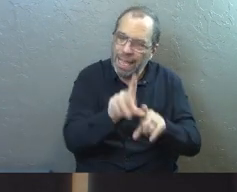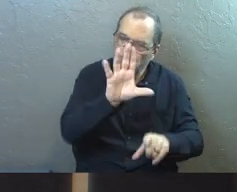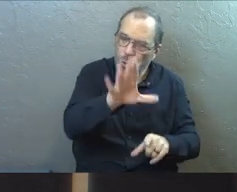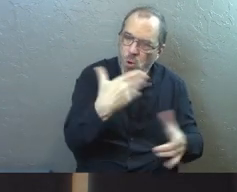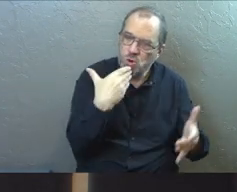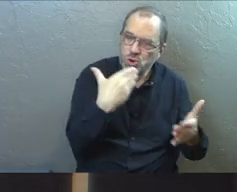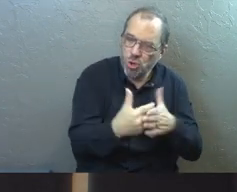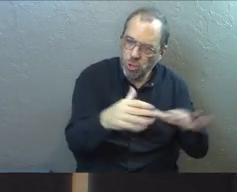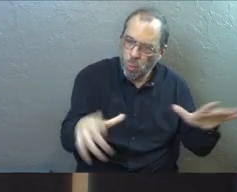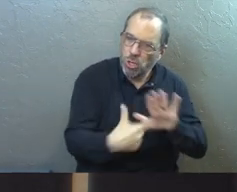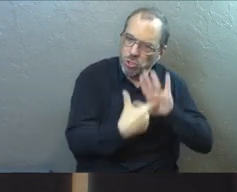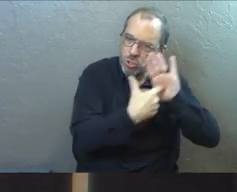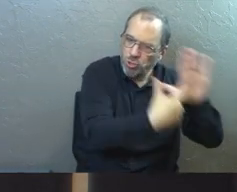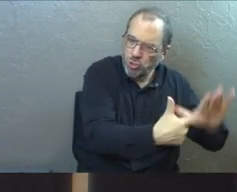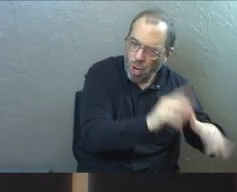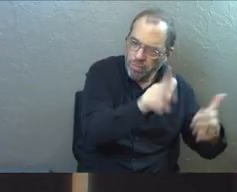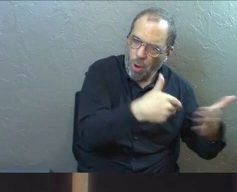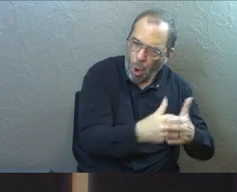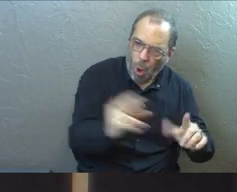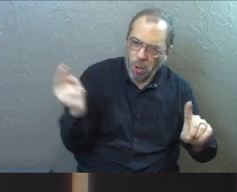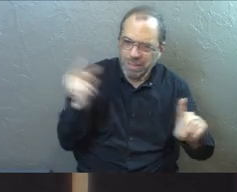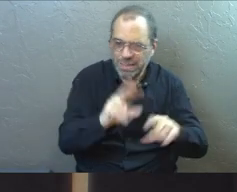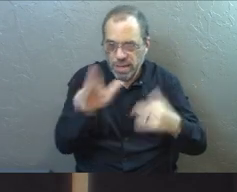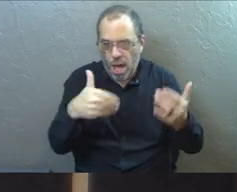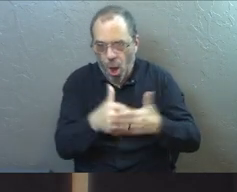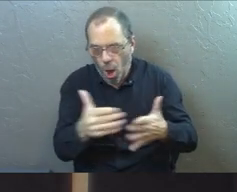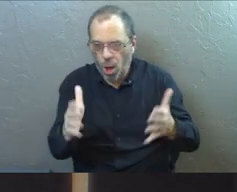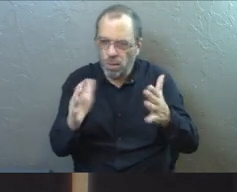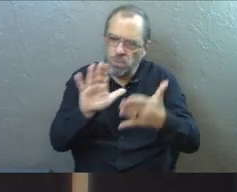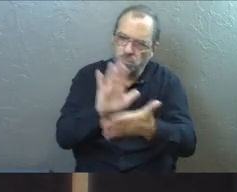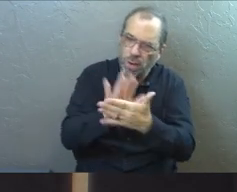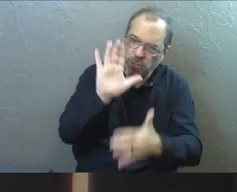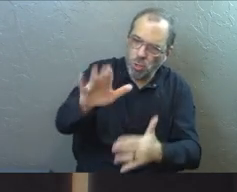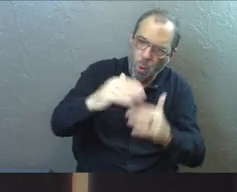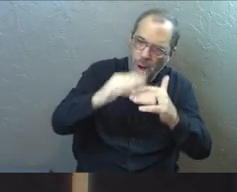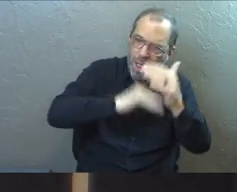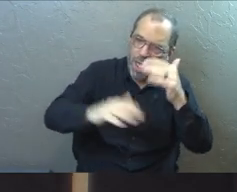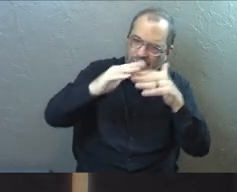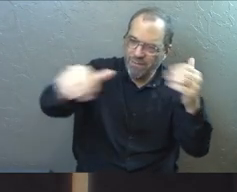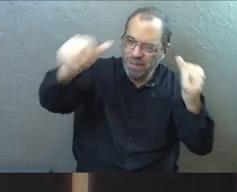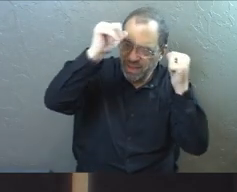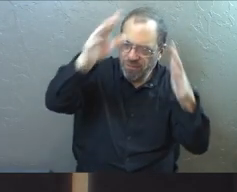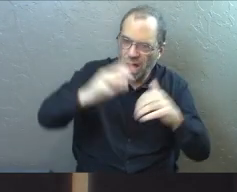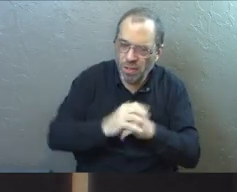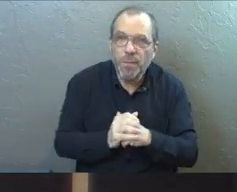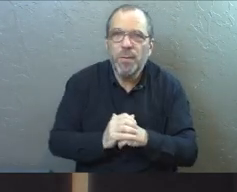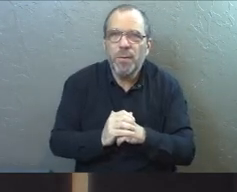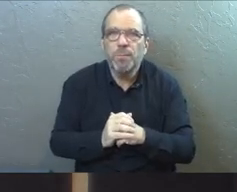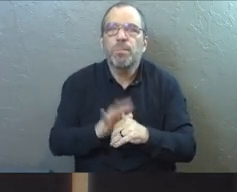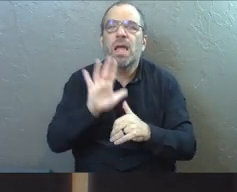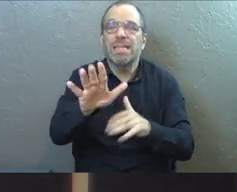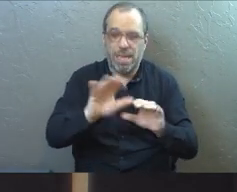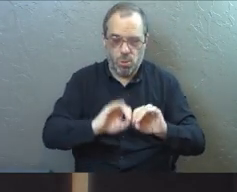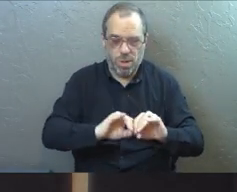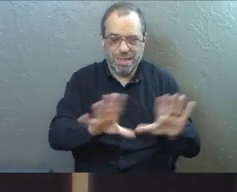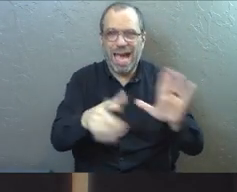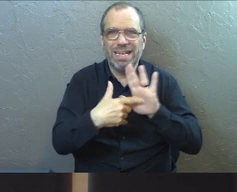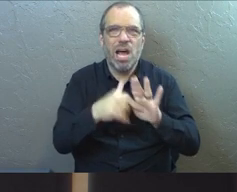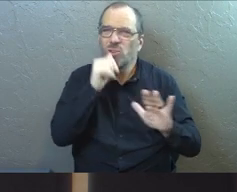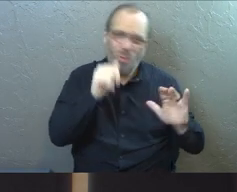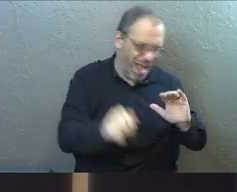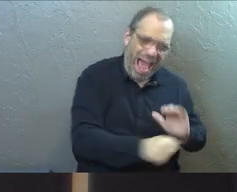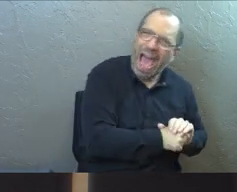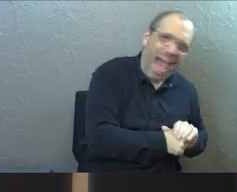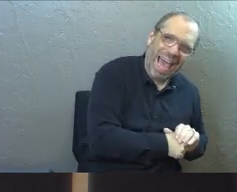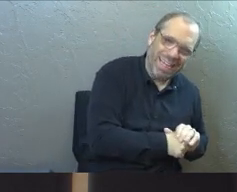way, let your good deeds shine out for all to see, so that everyone will praise your heavenly father. Saying, let your light shine. Don't